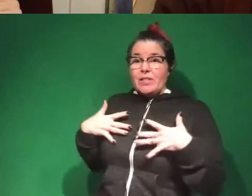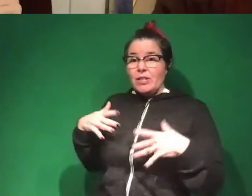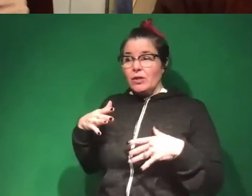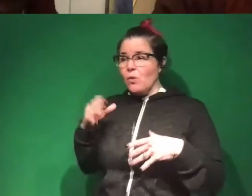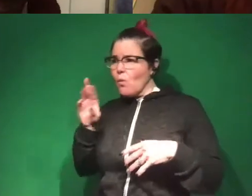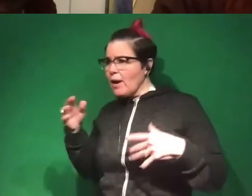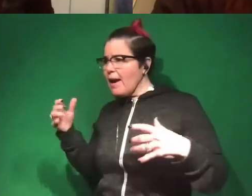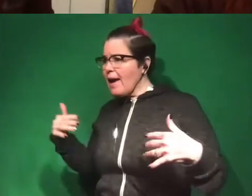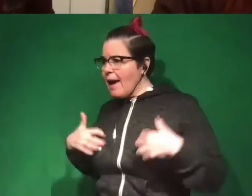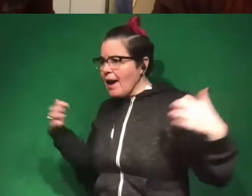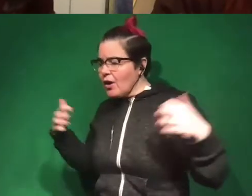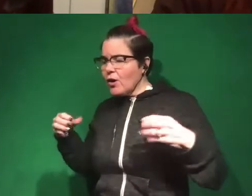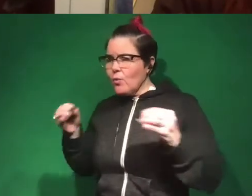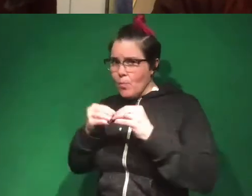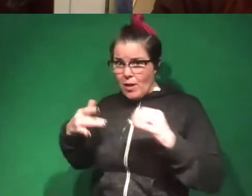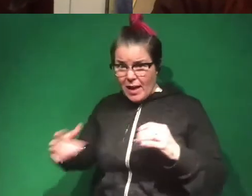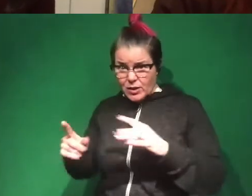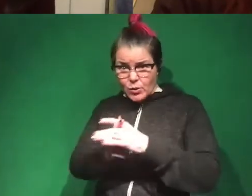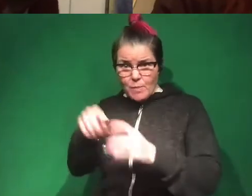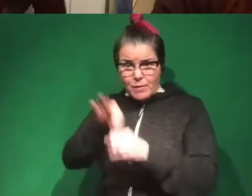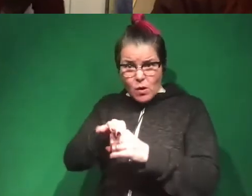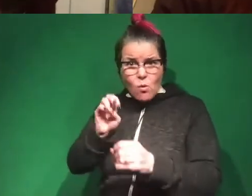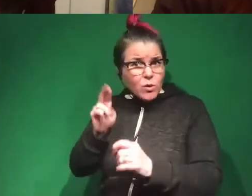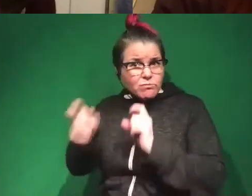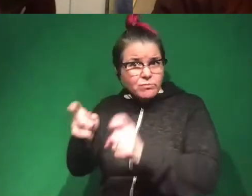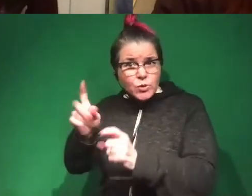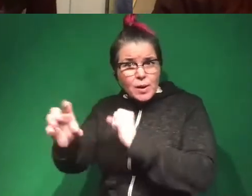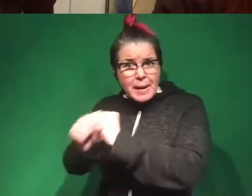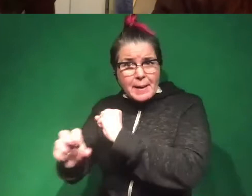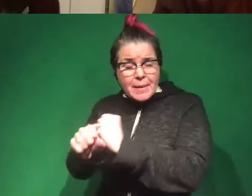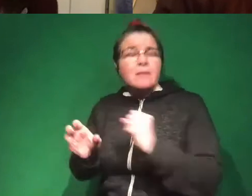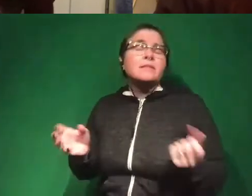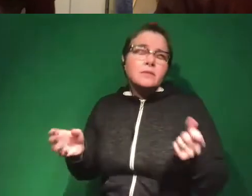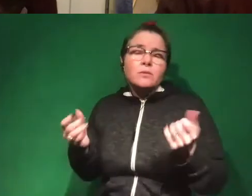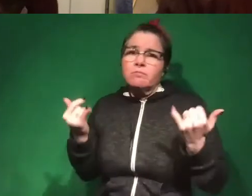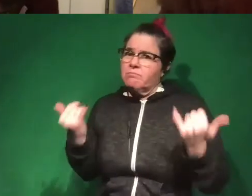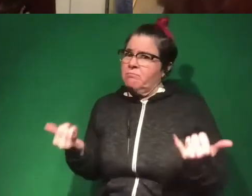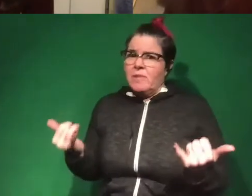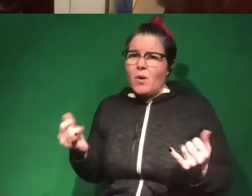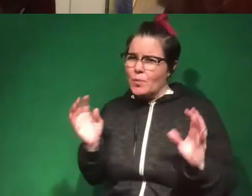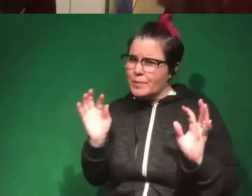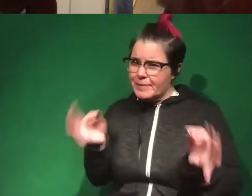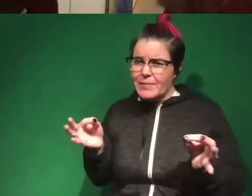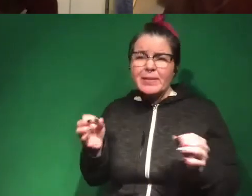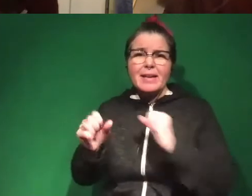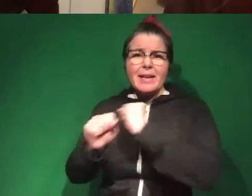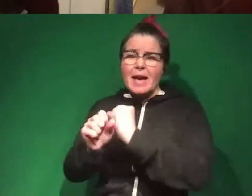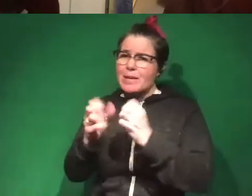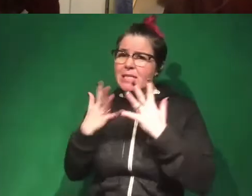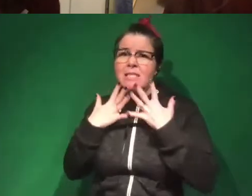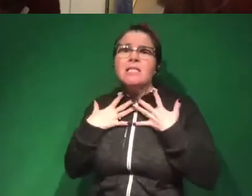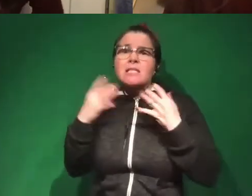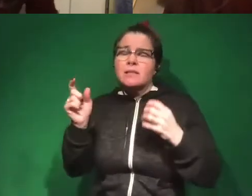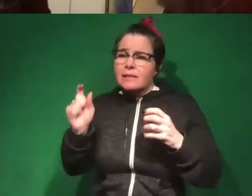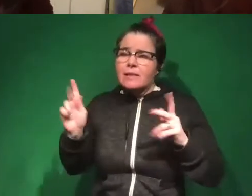make people more likely to turn out to vote for you or donate to your campaign? So absolutely right now, campaigns are desperate for people with political science